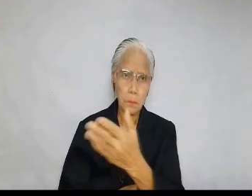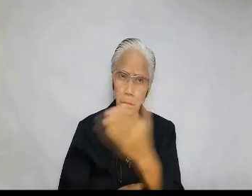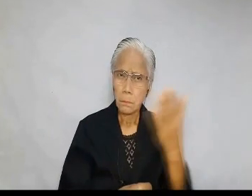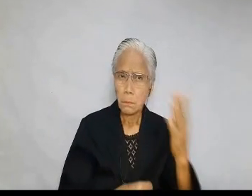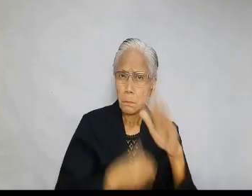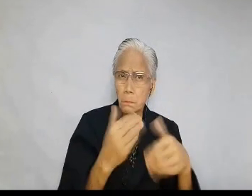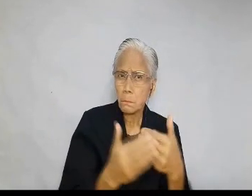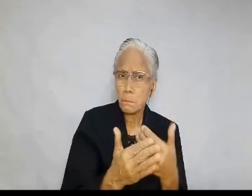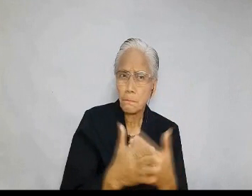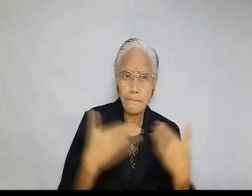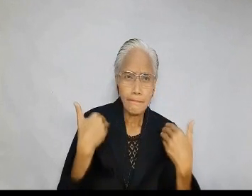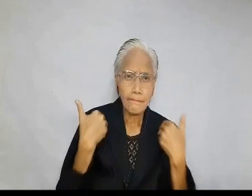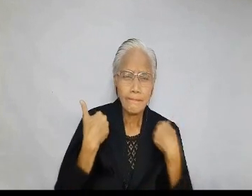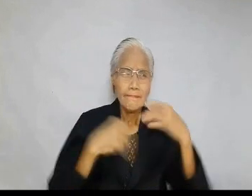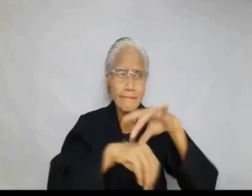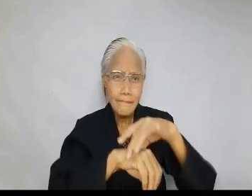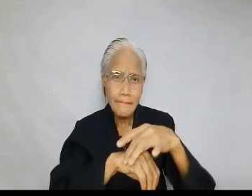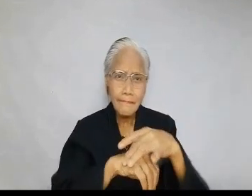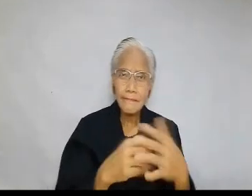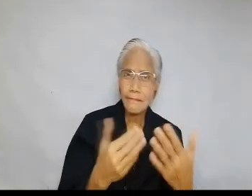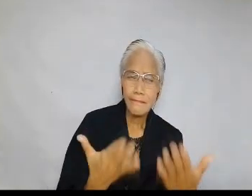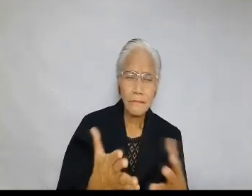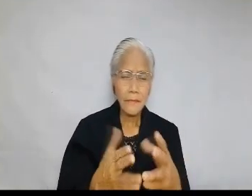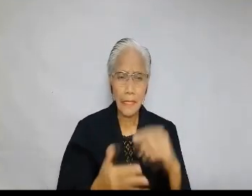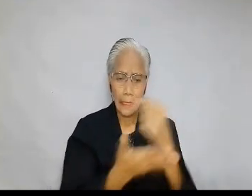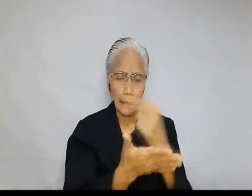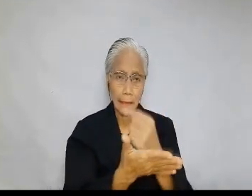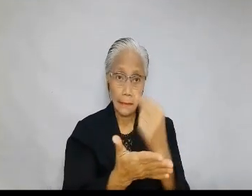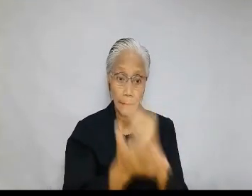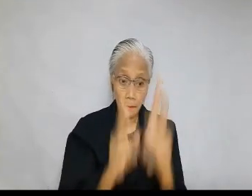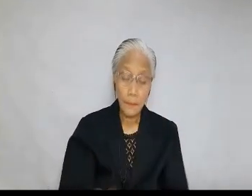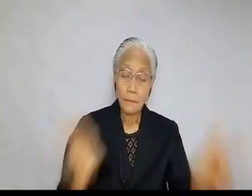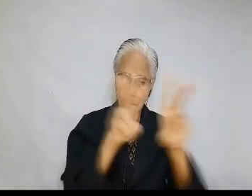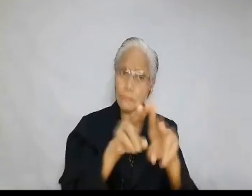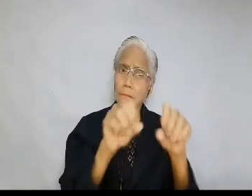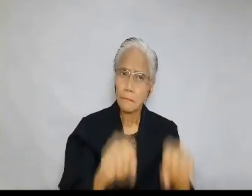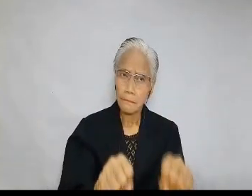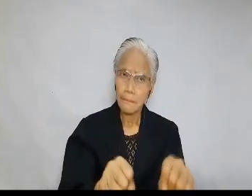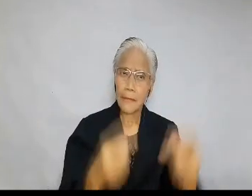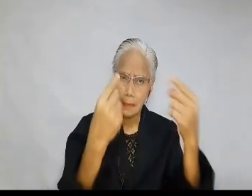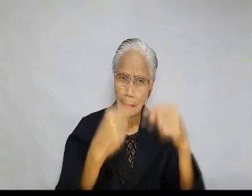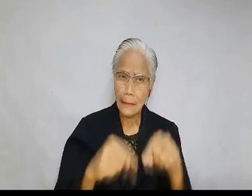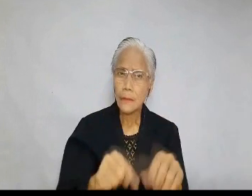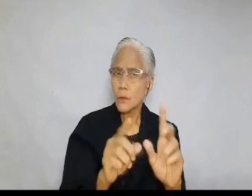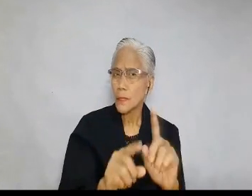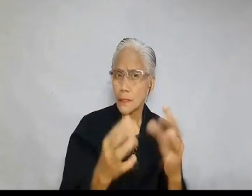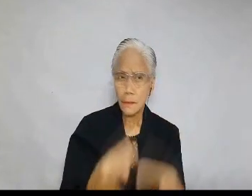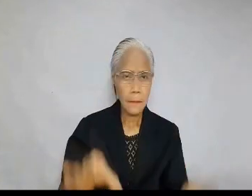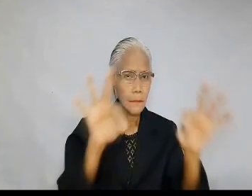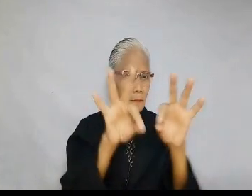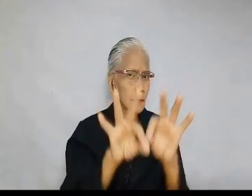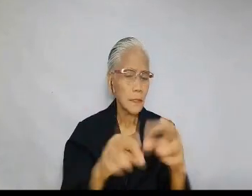those who feel more attracted by earthly allurements than by gospel values, may they come to understand that what really